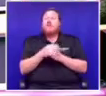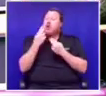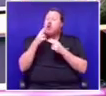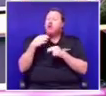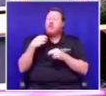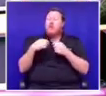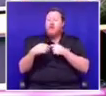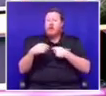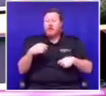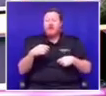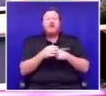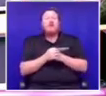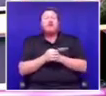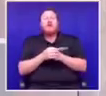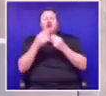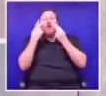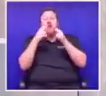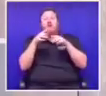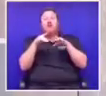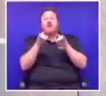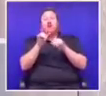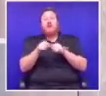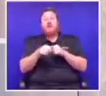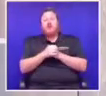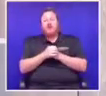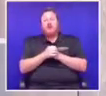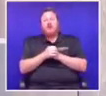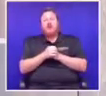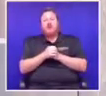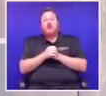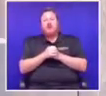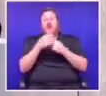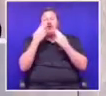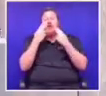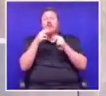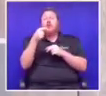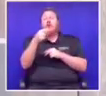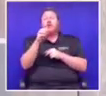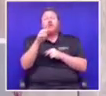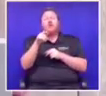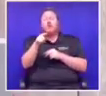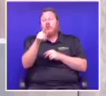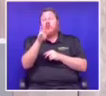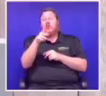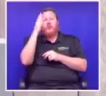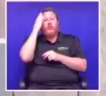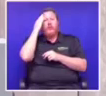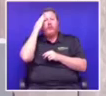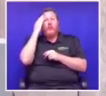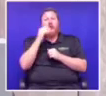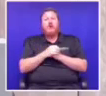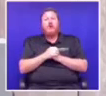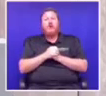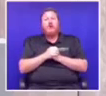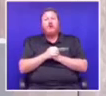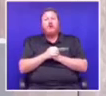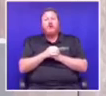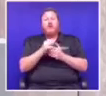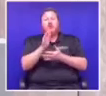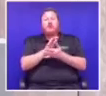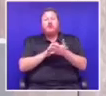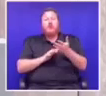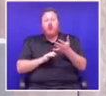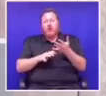Thank you, Honorable Chairperson. You will know, of course, Honorable Godsell, that as soon as the story